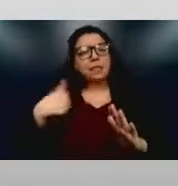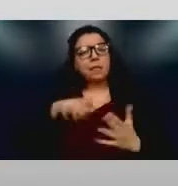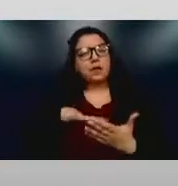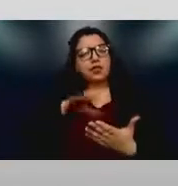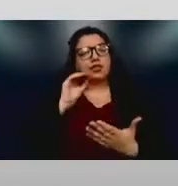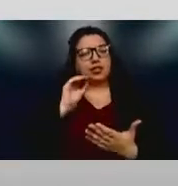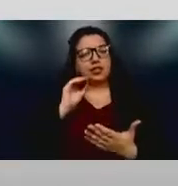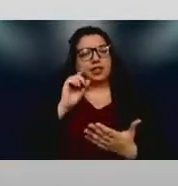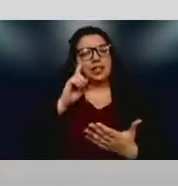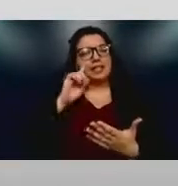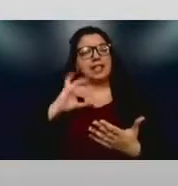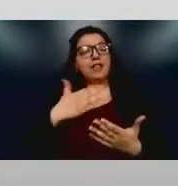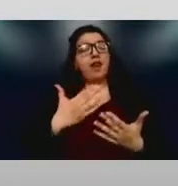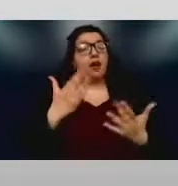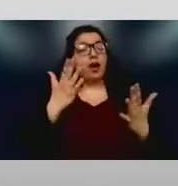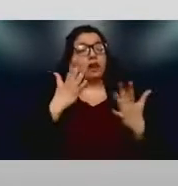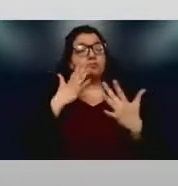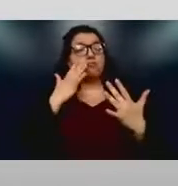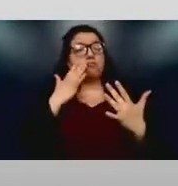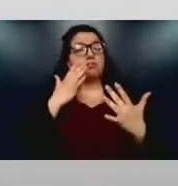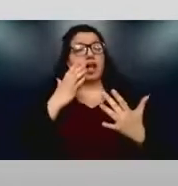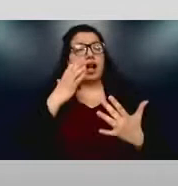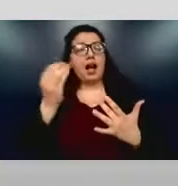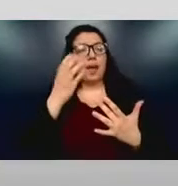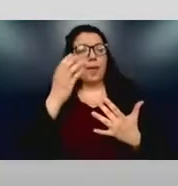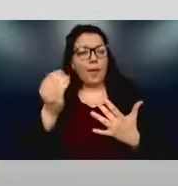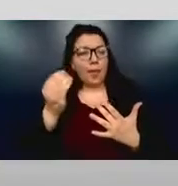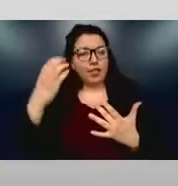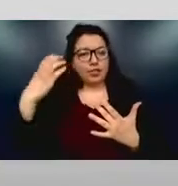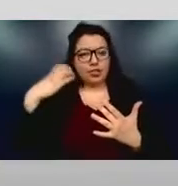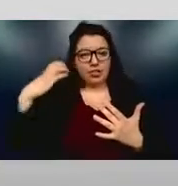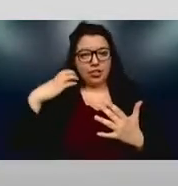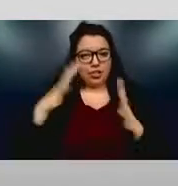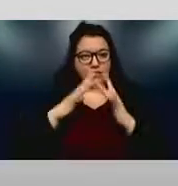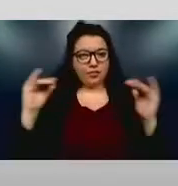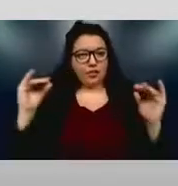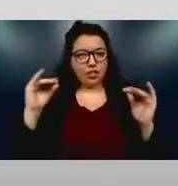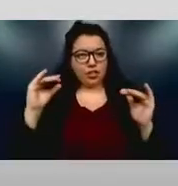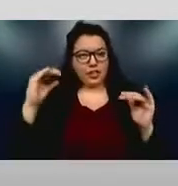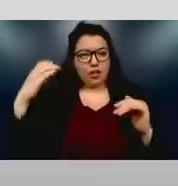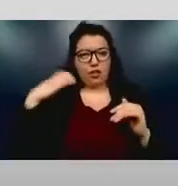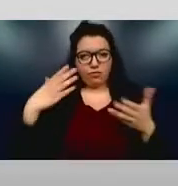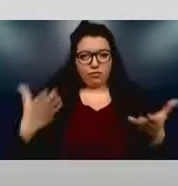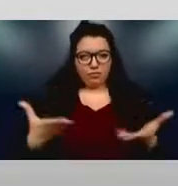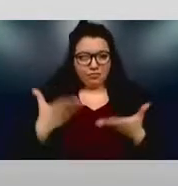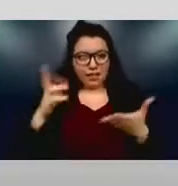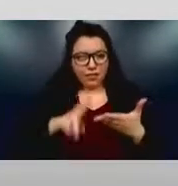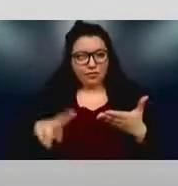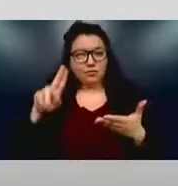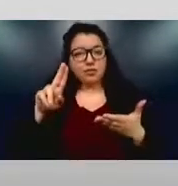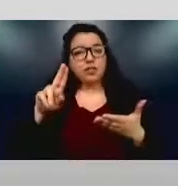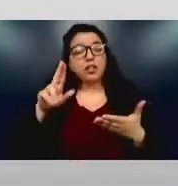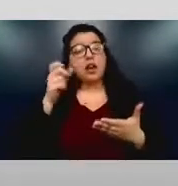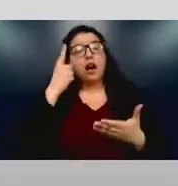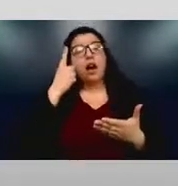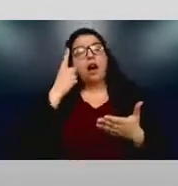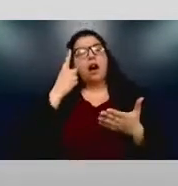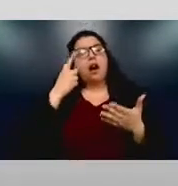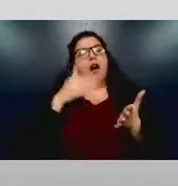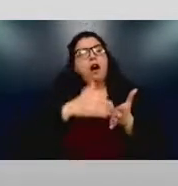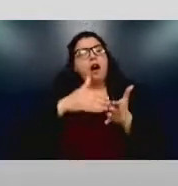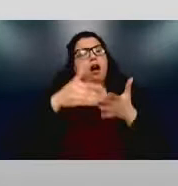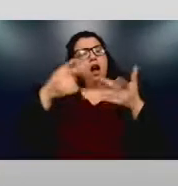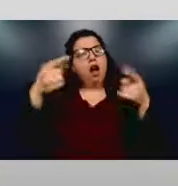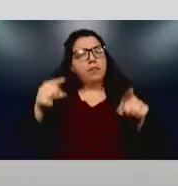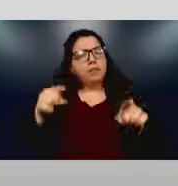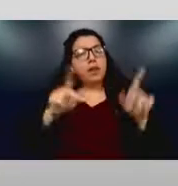chief diversity officer here at the University of Michigan, is that oftentimes people wait for the system to do